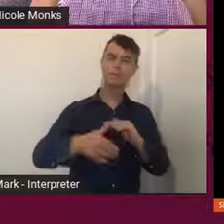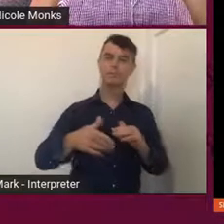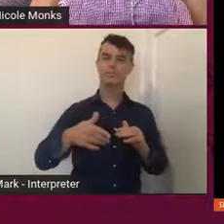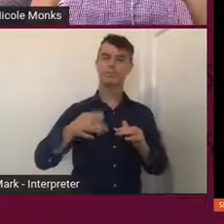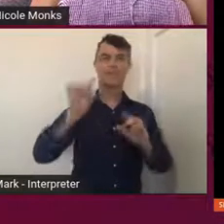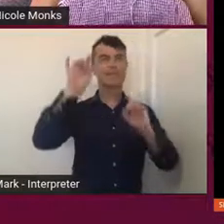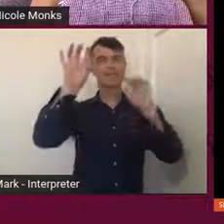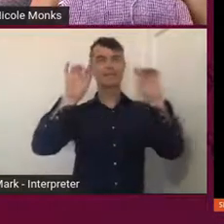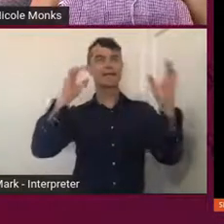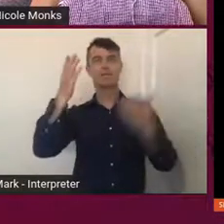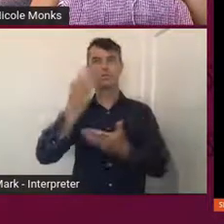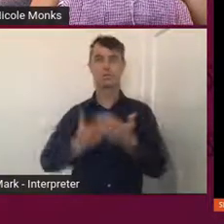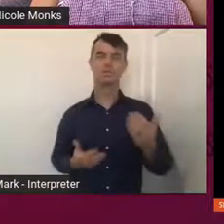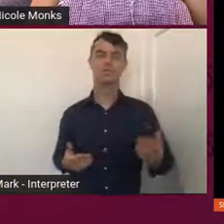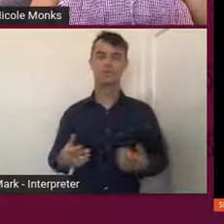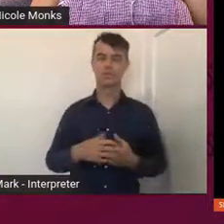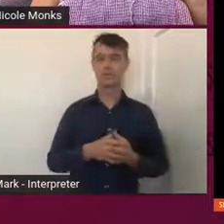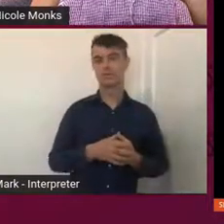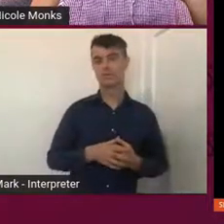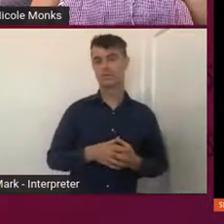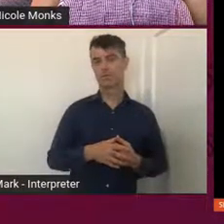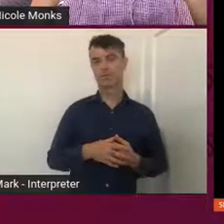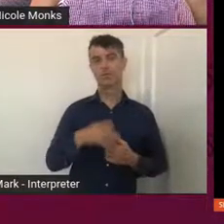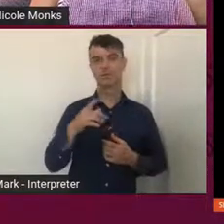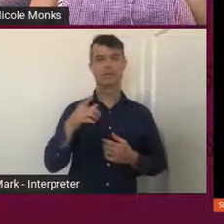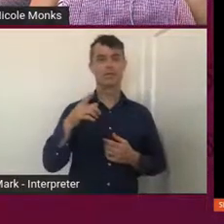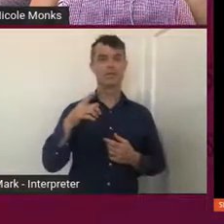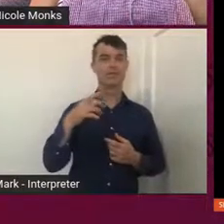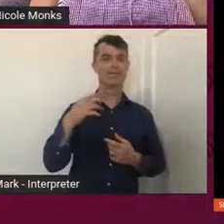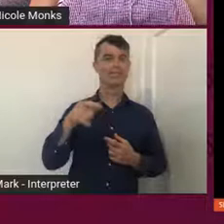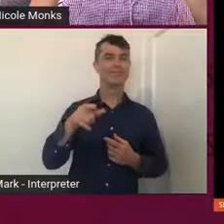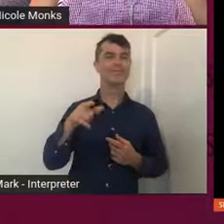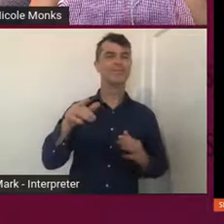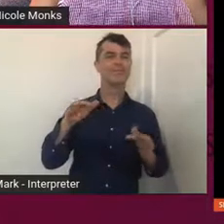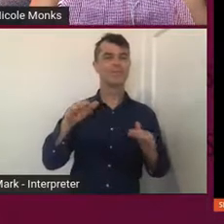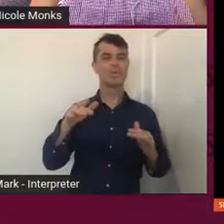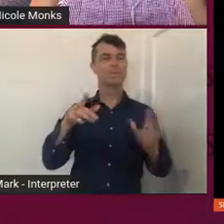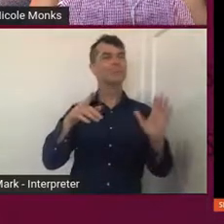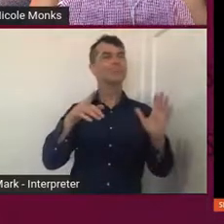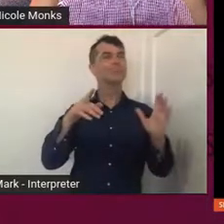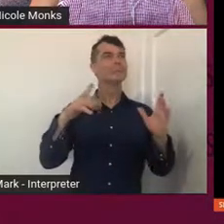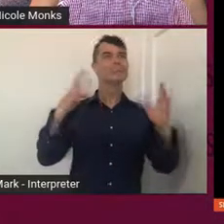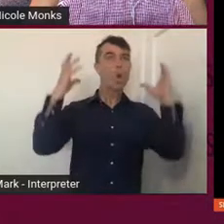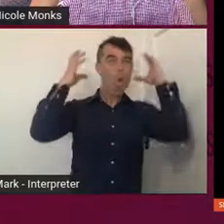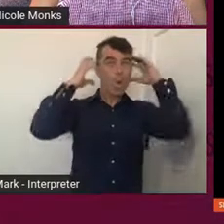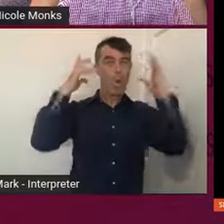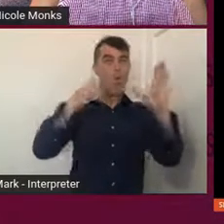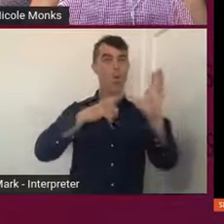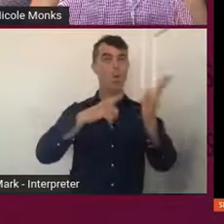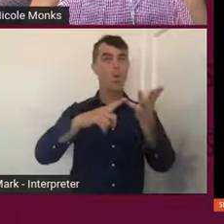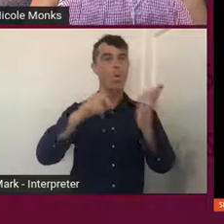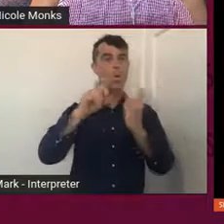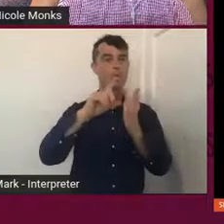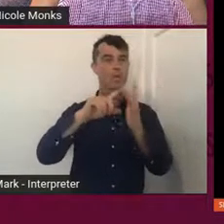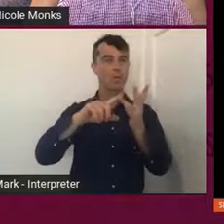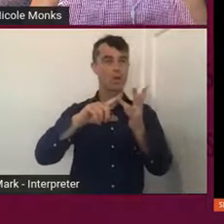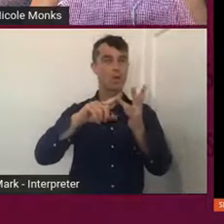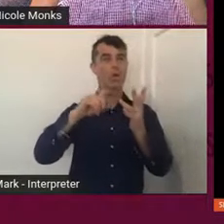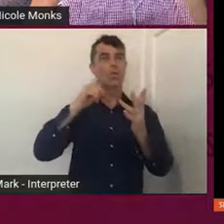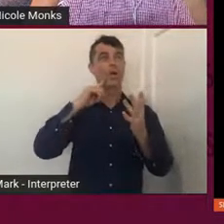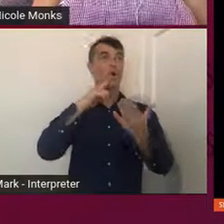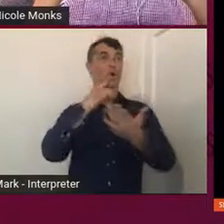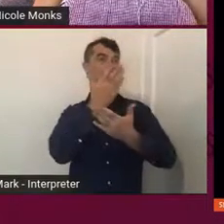star stories. So, we had this kind of looping audio that would tell these stories so people could,